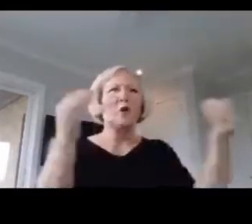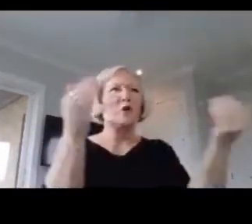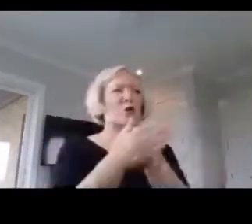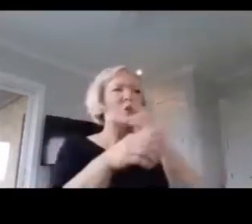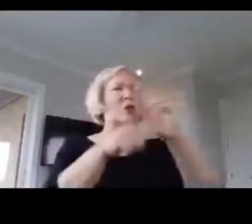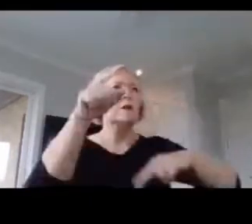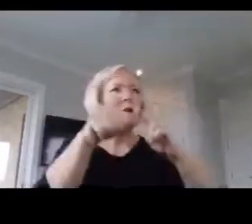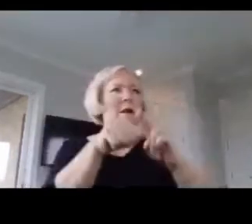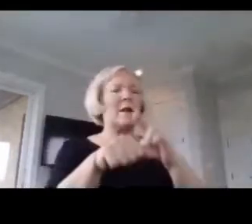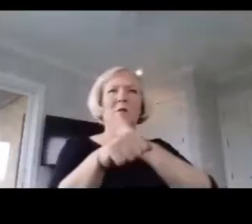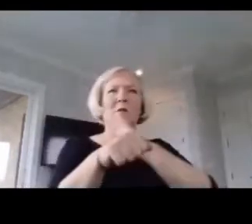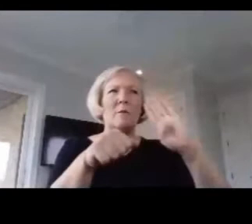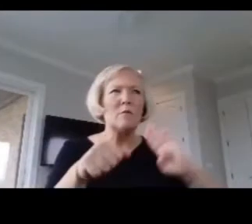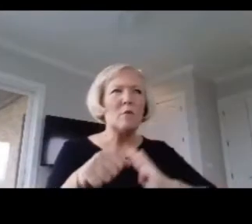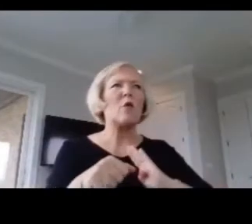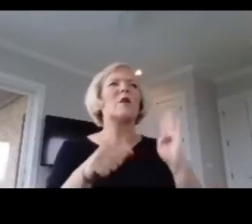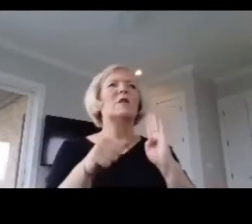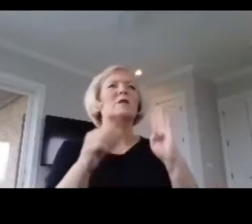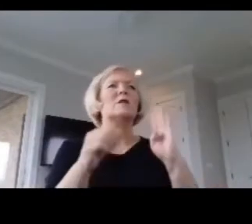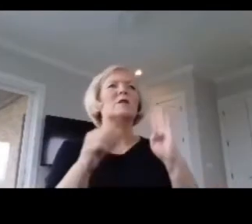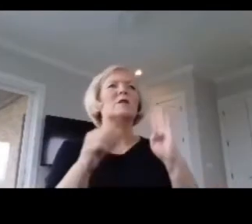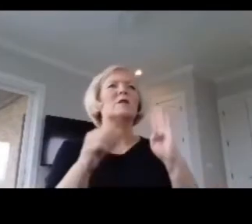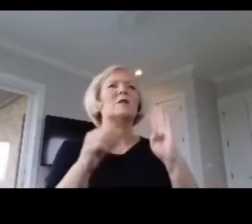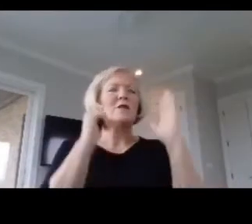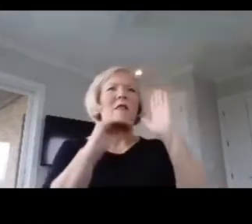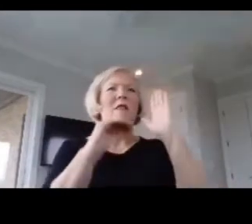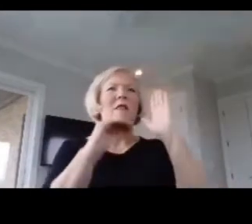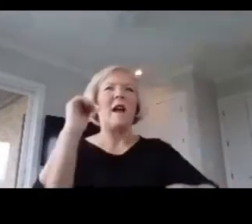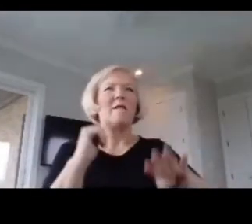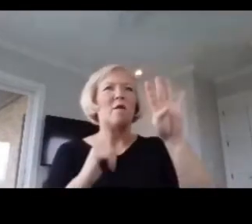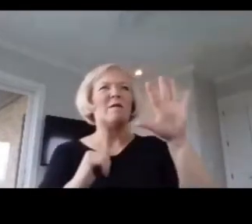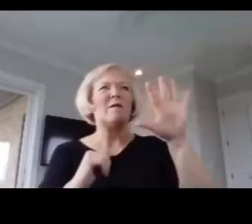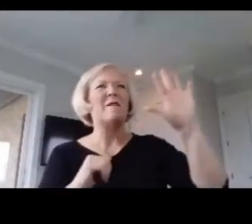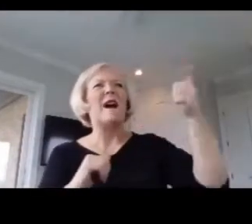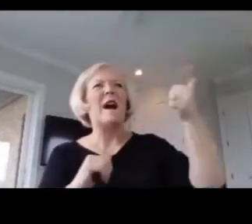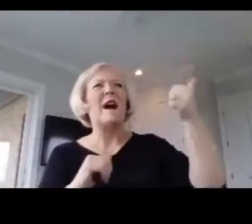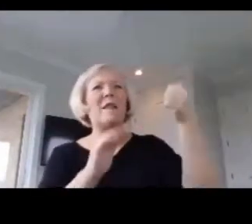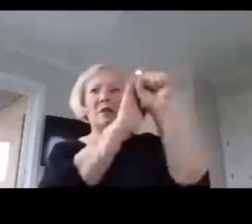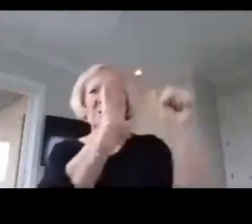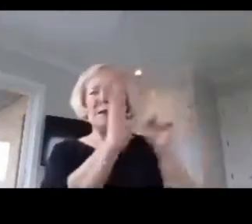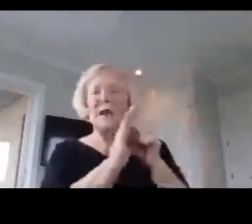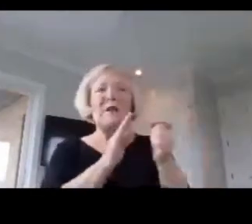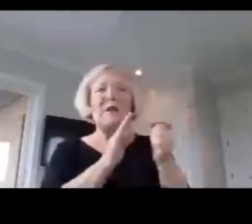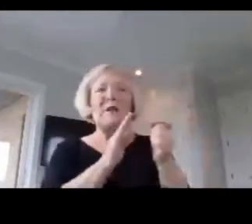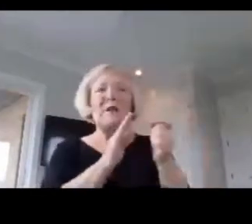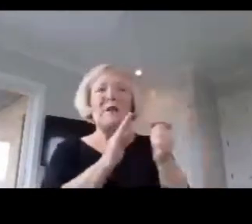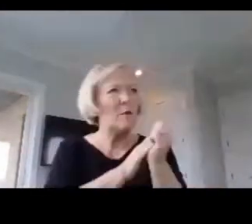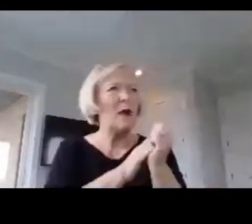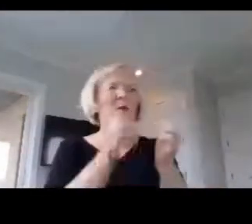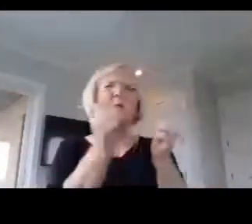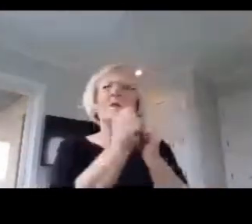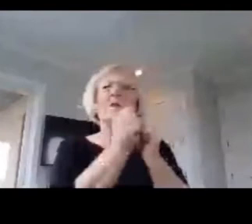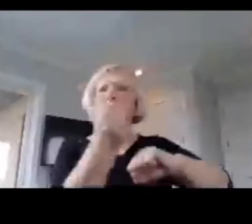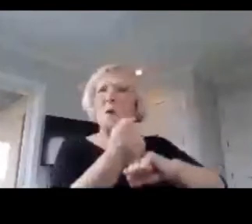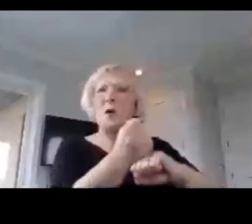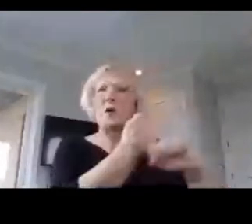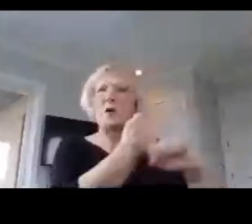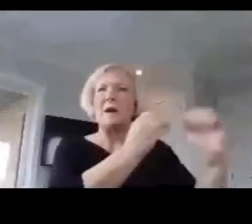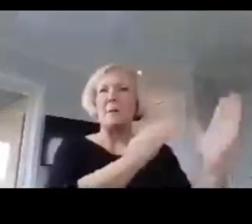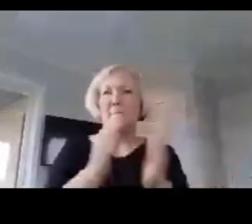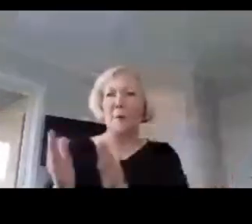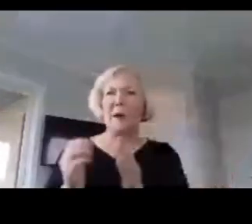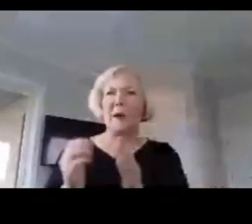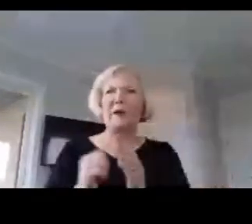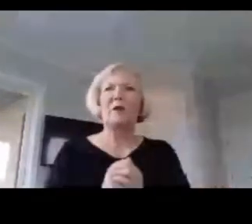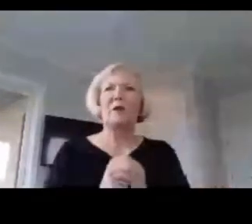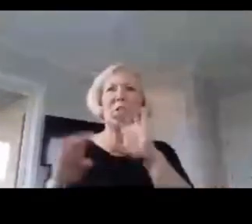Teachers than 45 other states. You've led the way with support and preparation, and you've